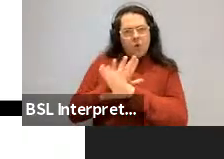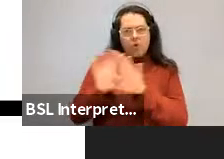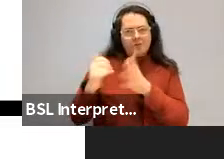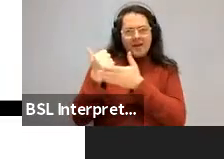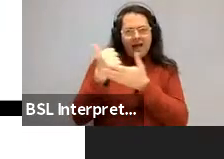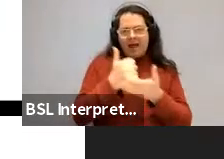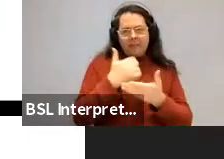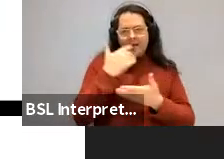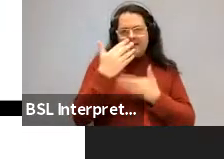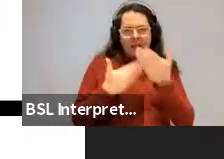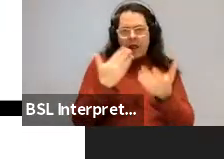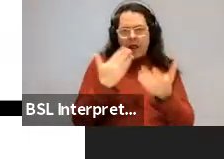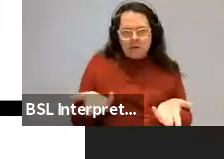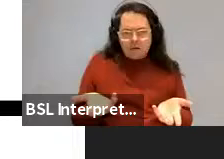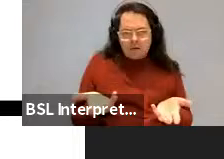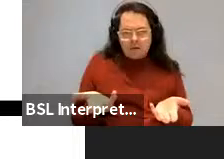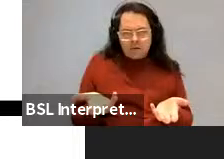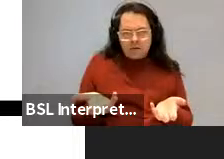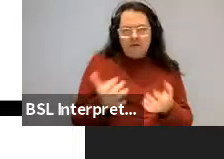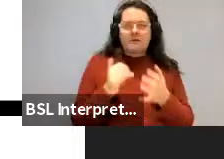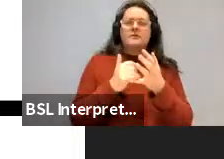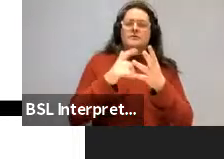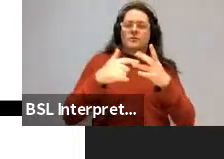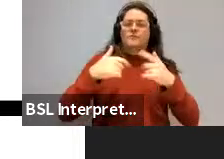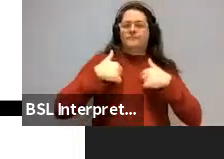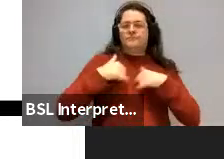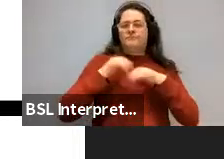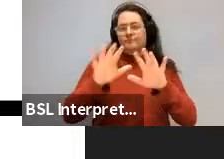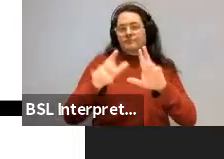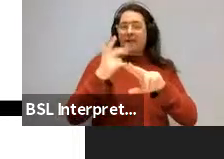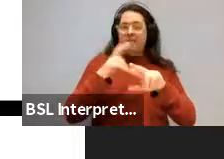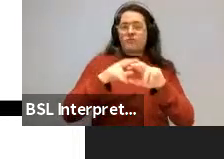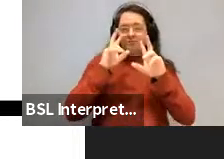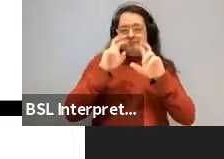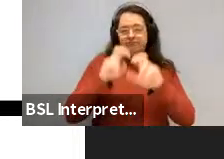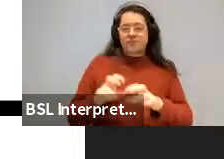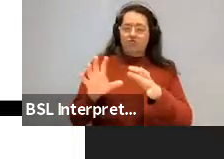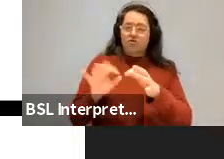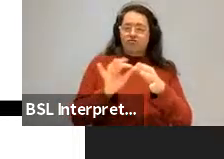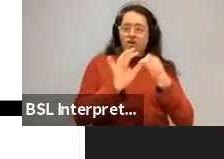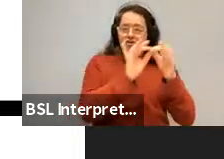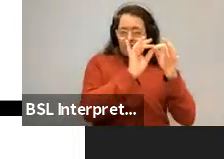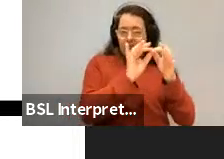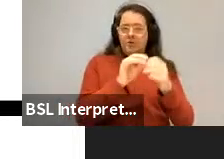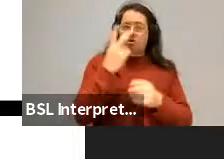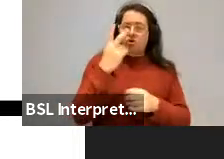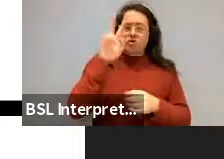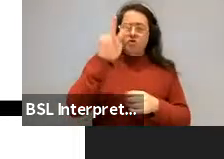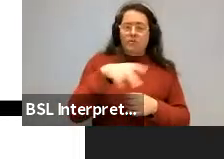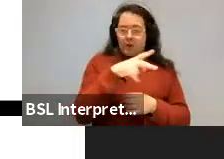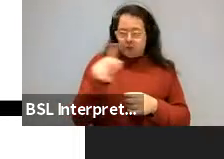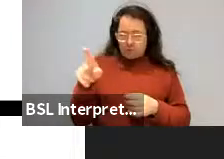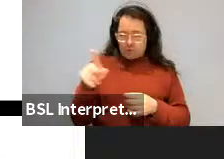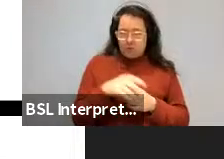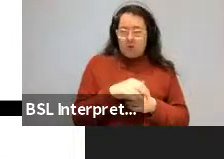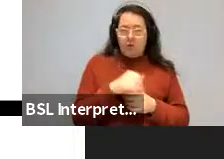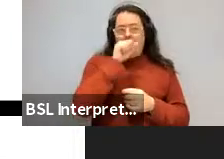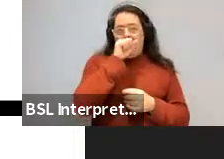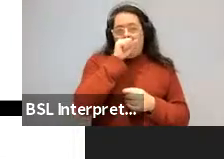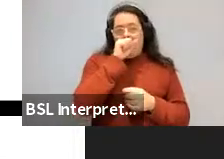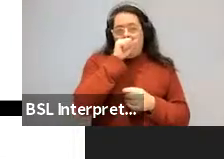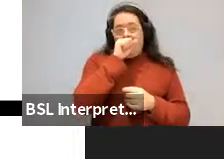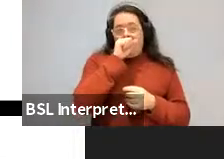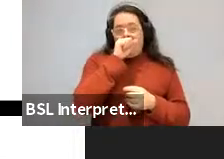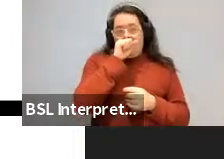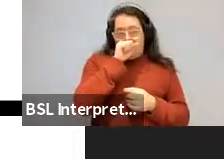Okay. So when we do analysis in terms of ordinal regression and that same kinds of those same kinds of two by twos in a way, or a logistic regression, which don't